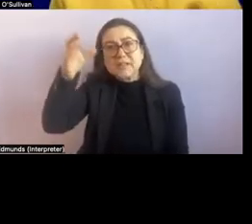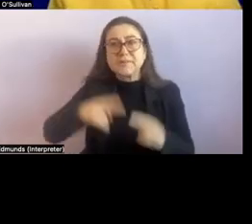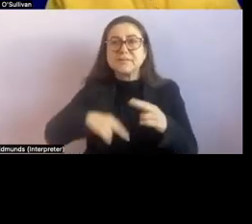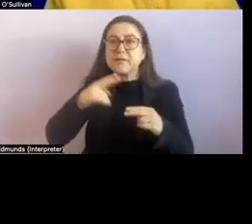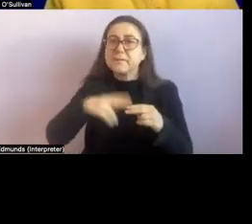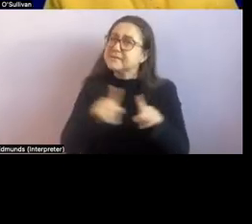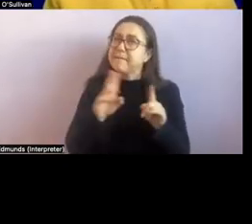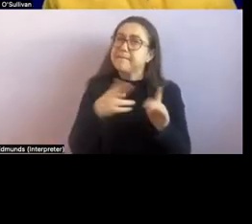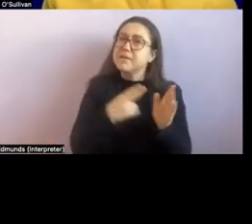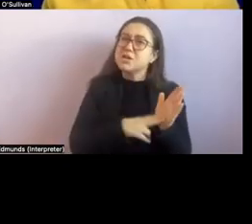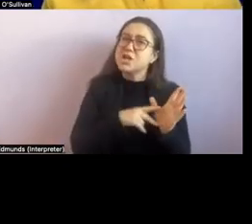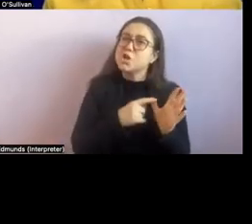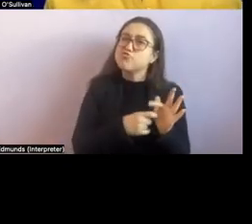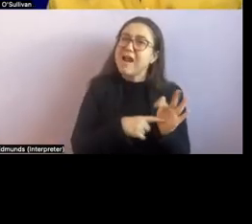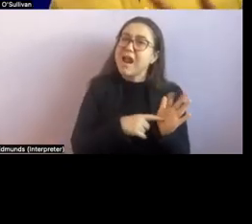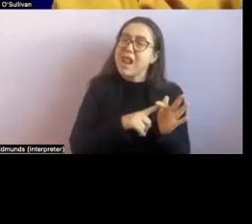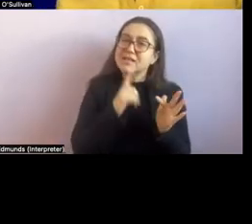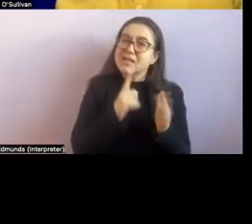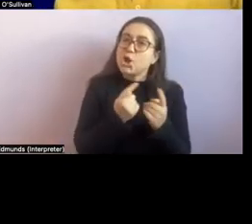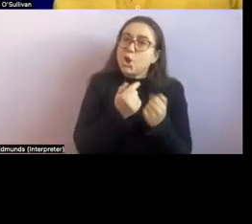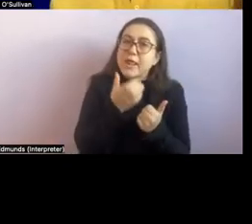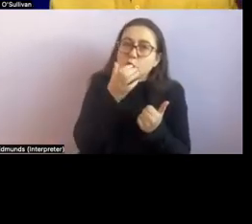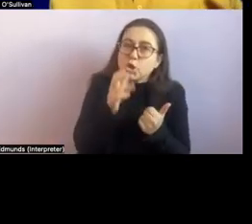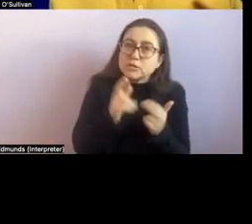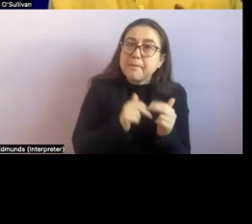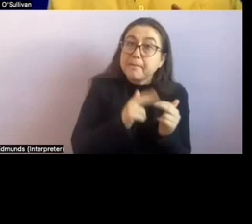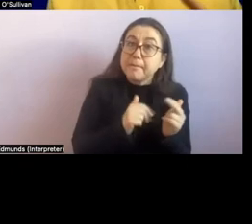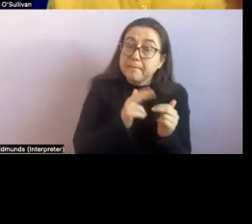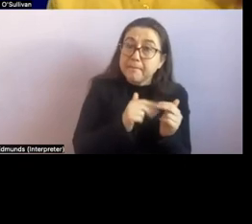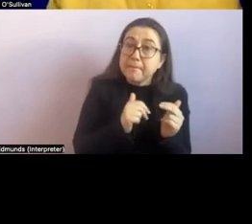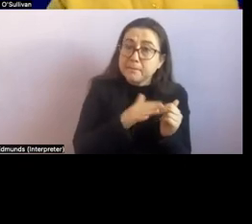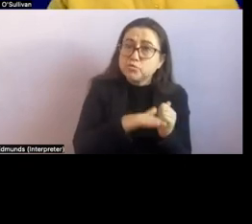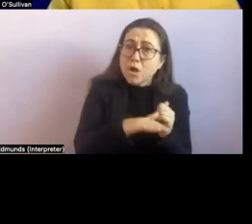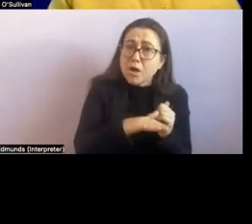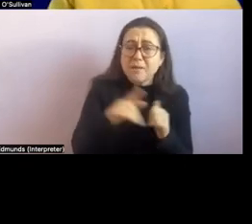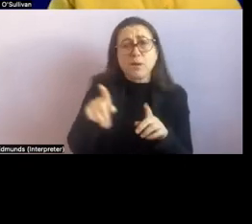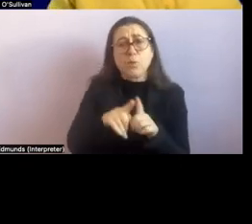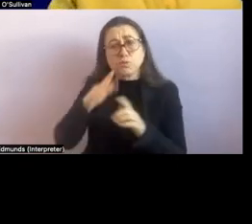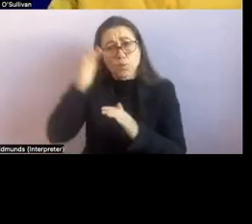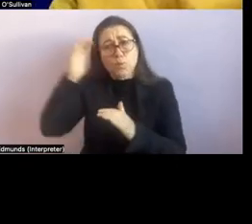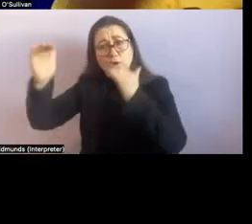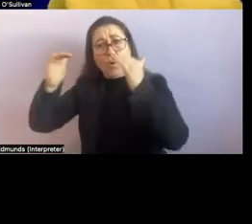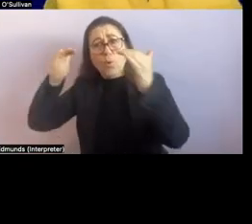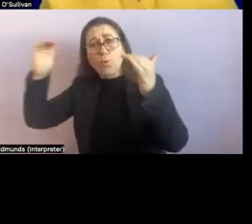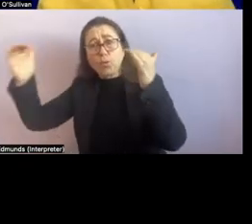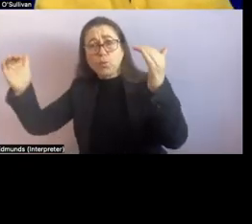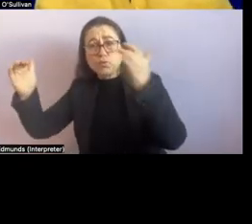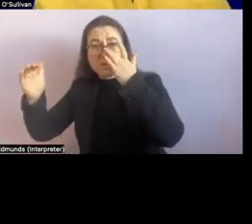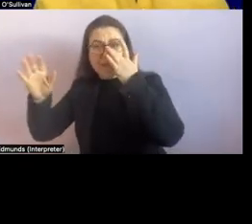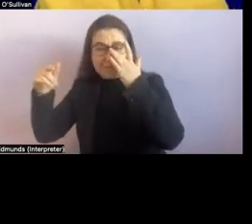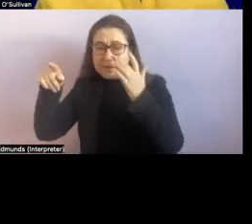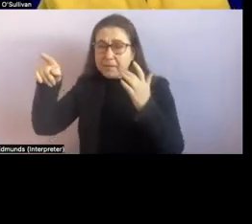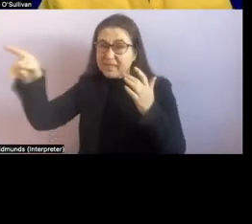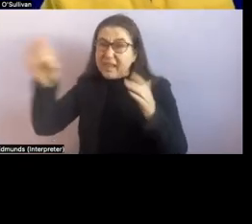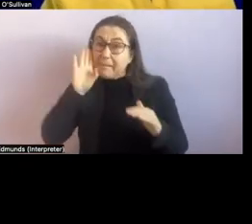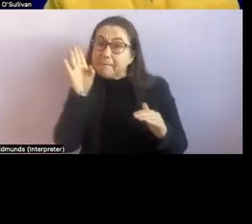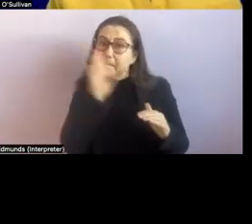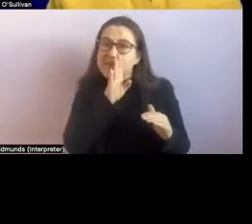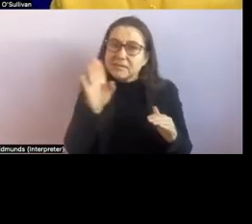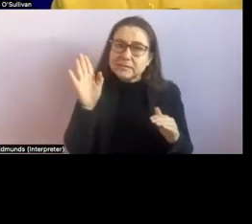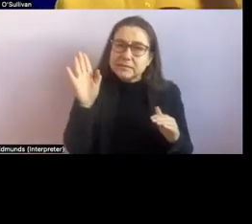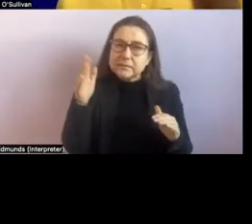concepts but sometimes when you're working with adults those concepts that narelle was working on may not have been developed um